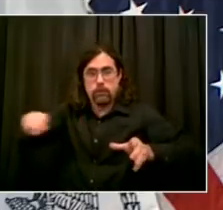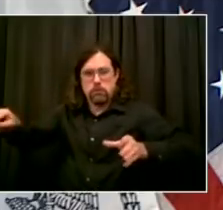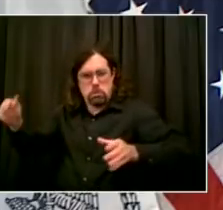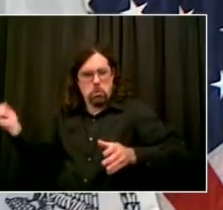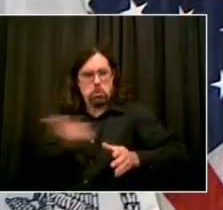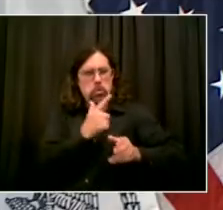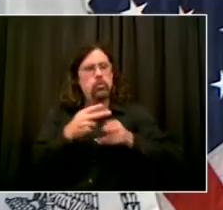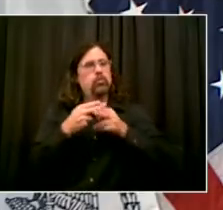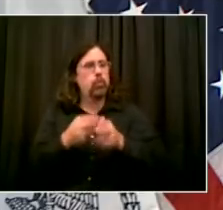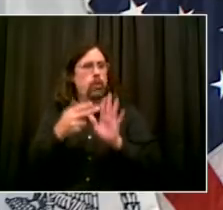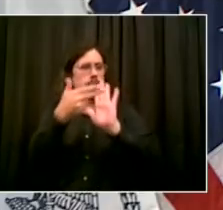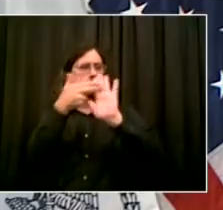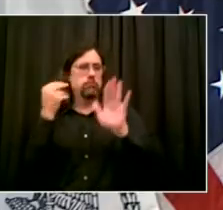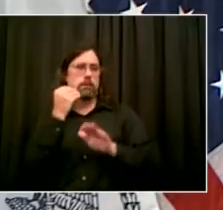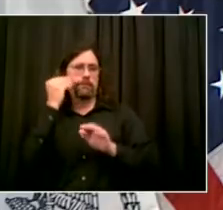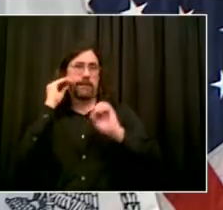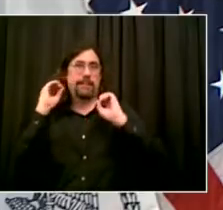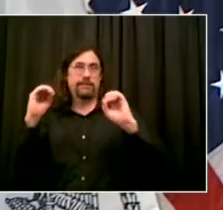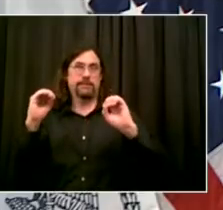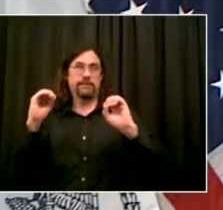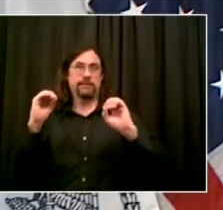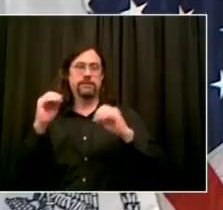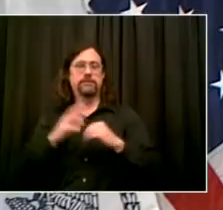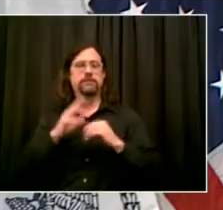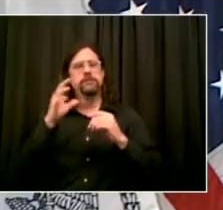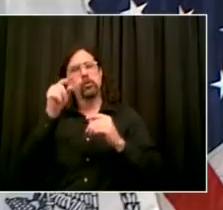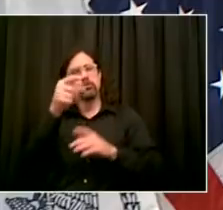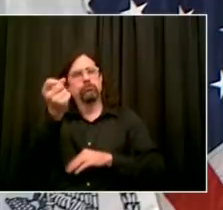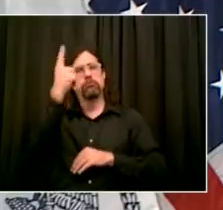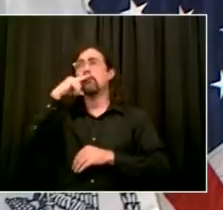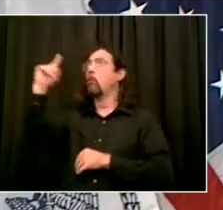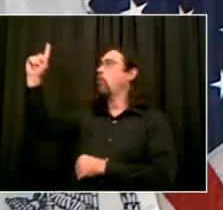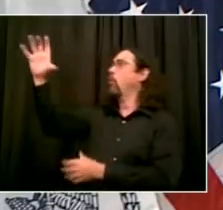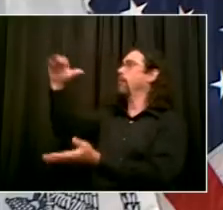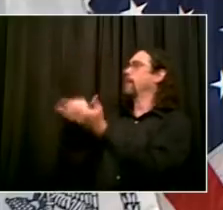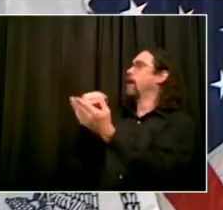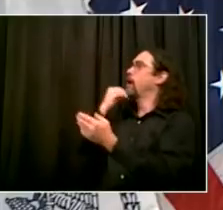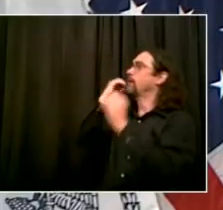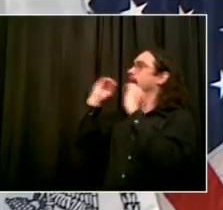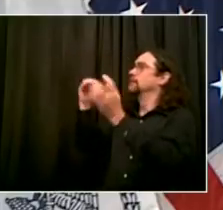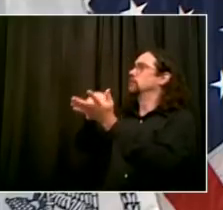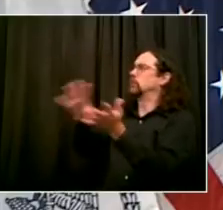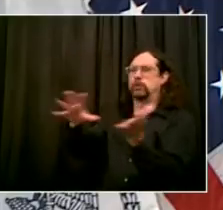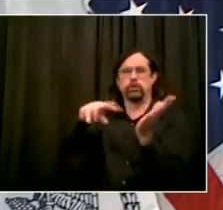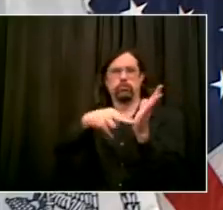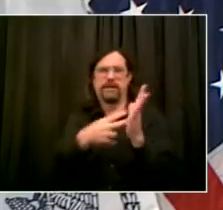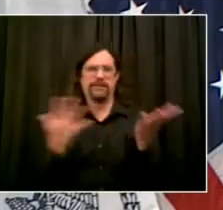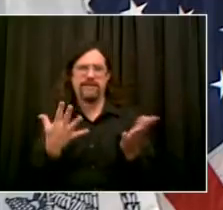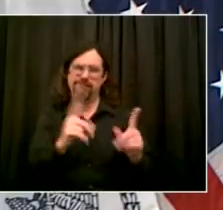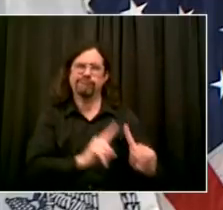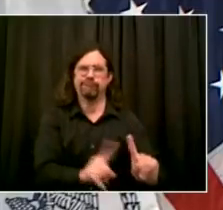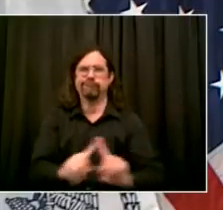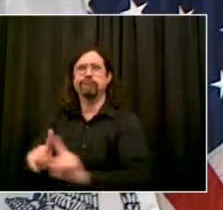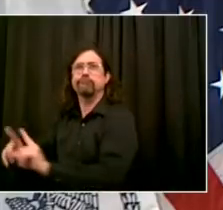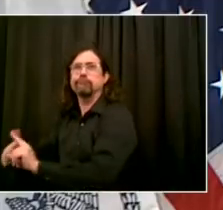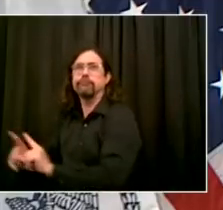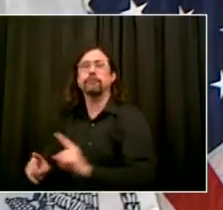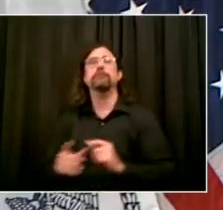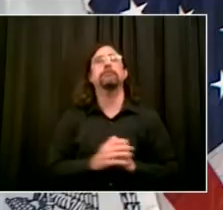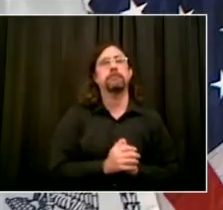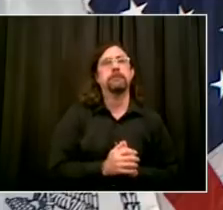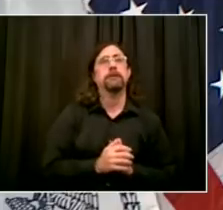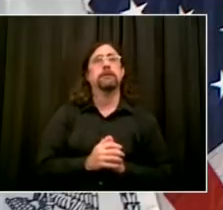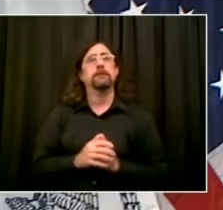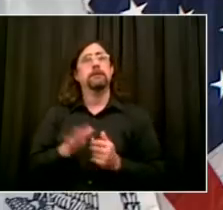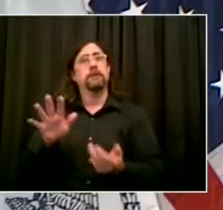teaching, tutoring resources. We have initiatives in our shelters to provide support. It's not perfect. It's a very tough situation